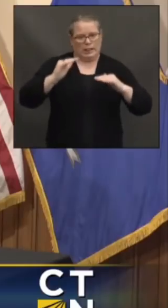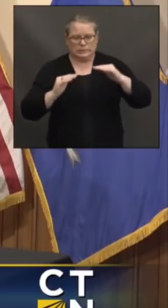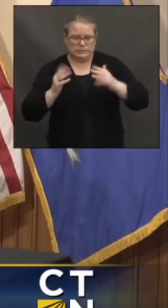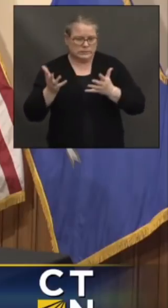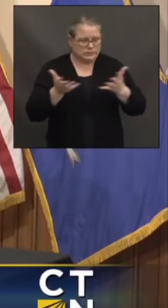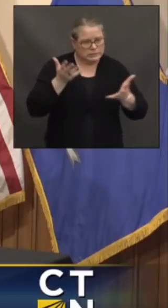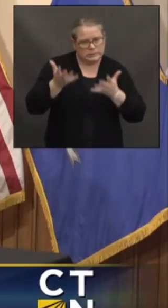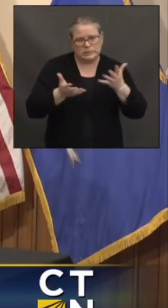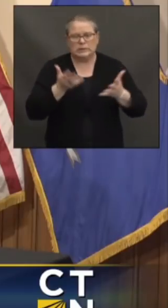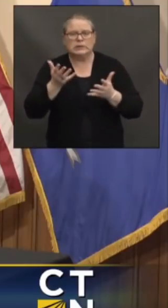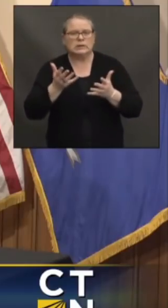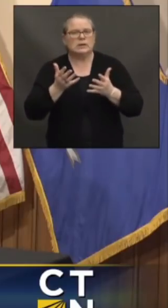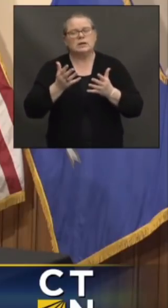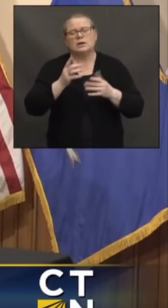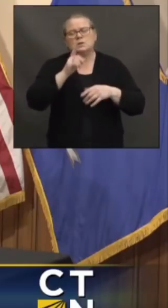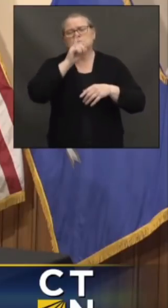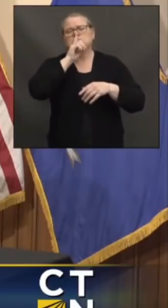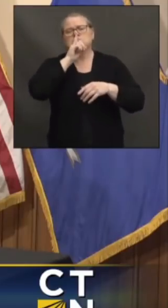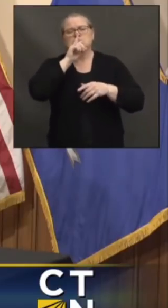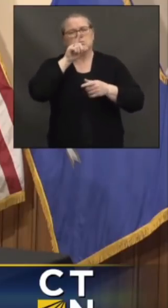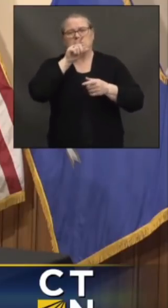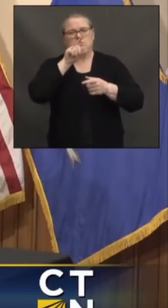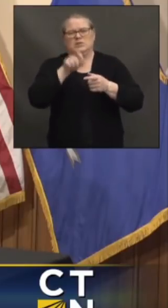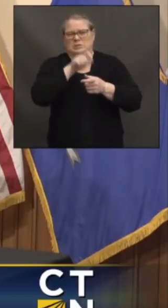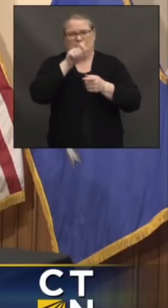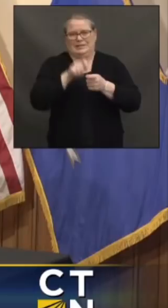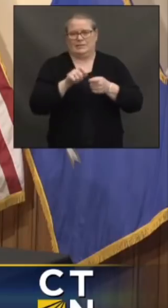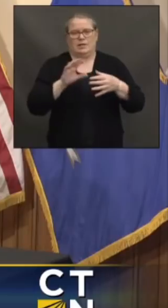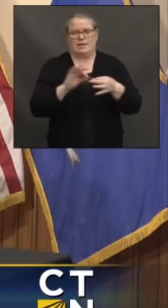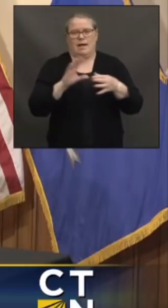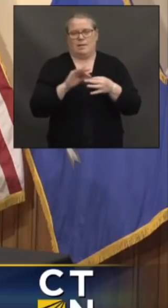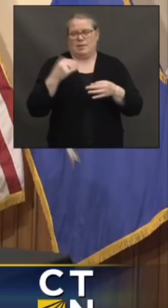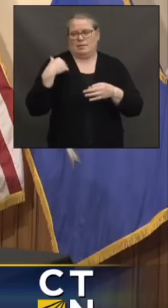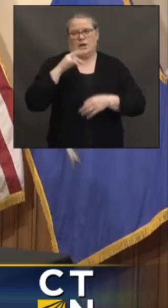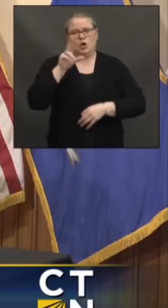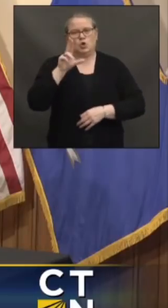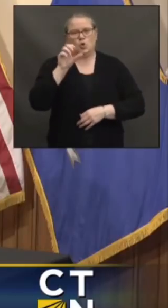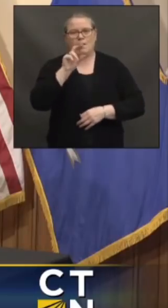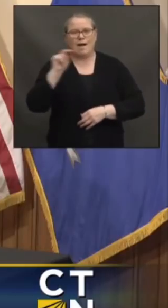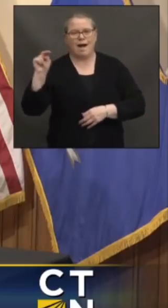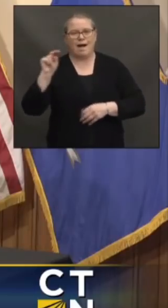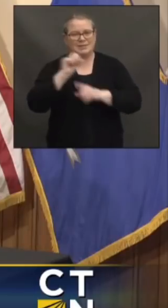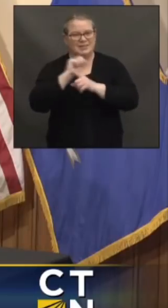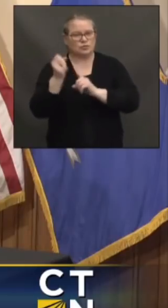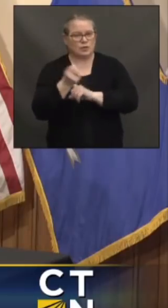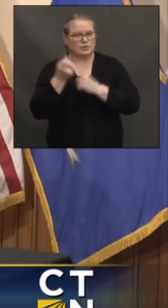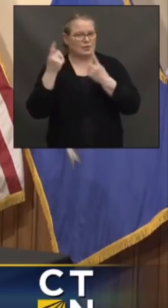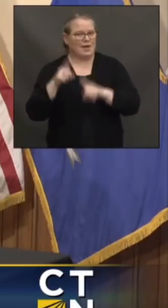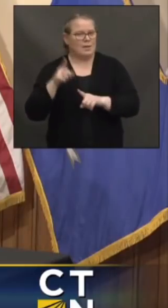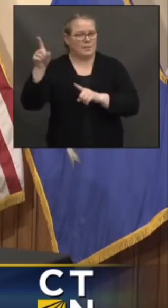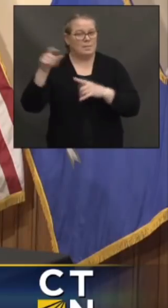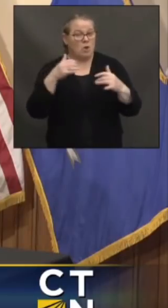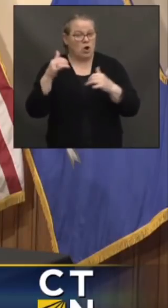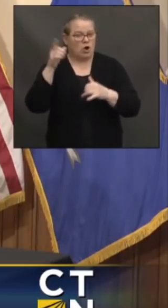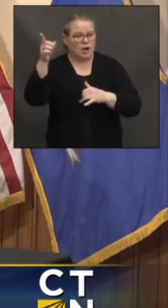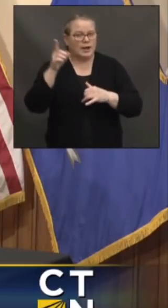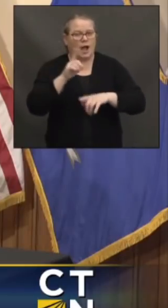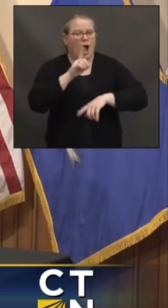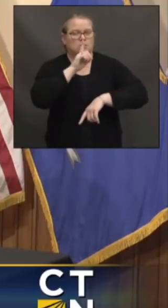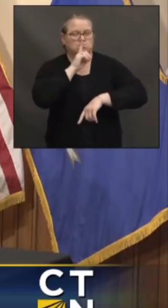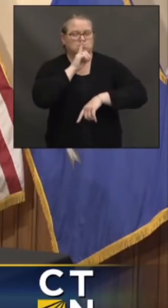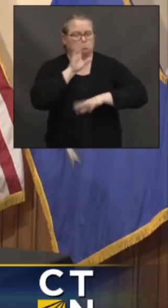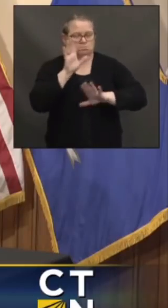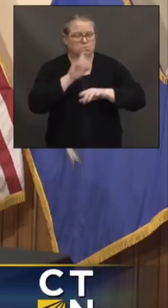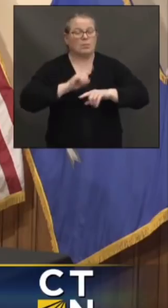comment about the situation over the weekend at UConn, but when you put all the factors together